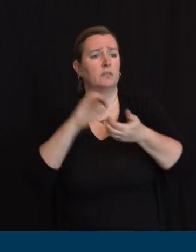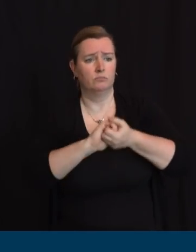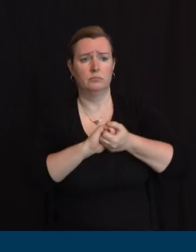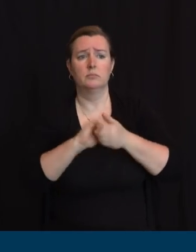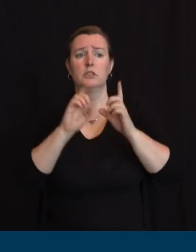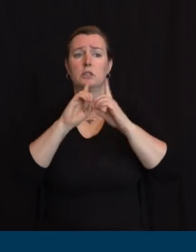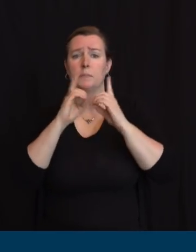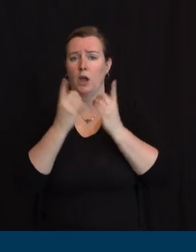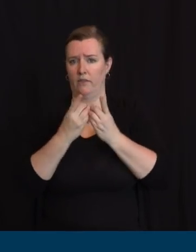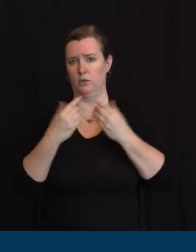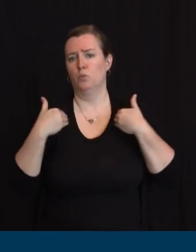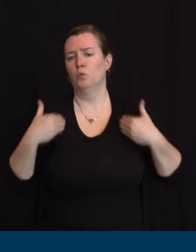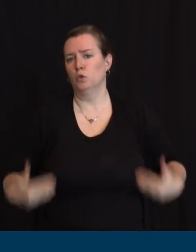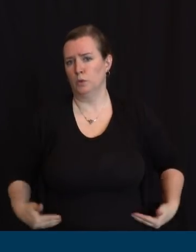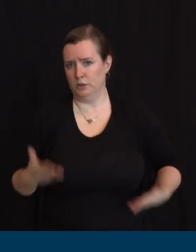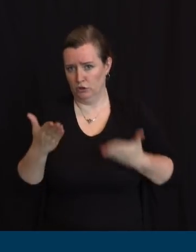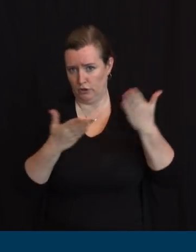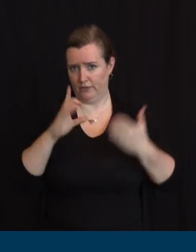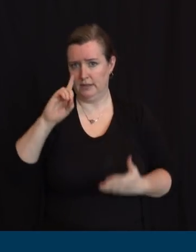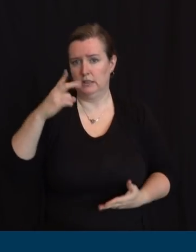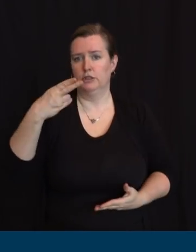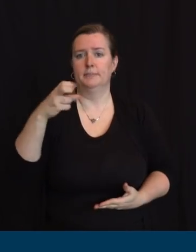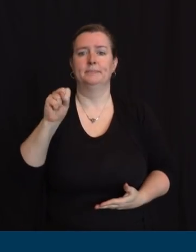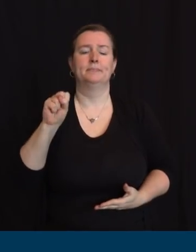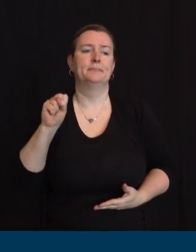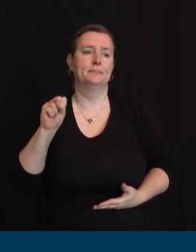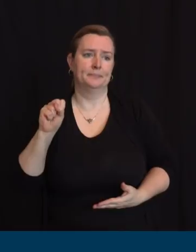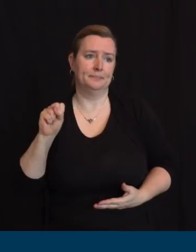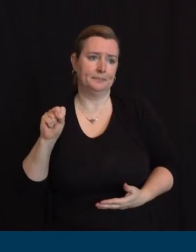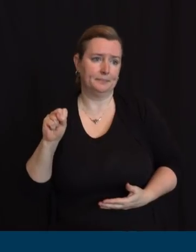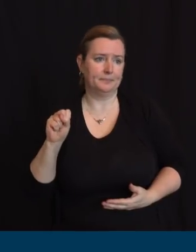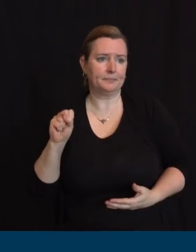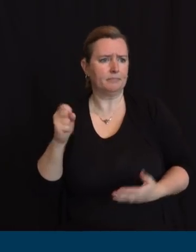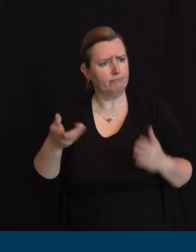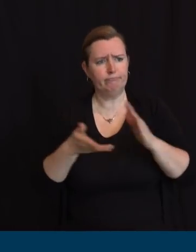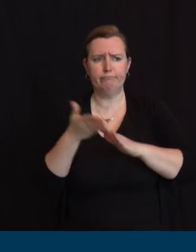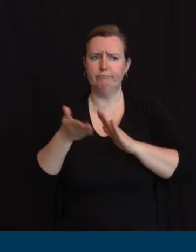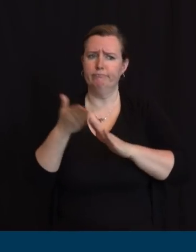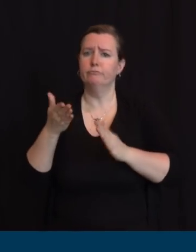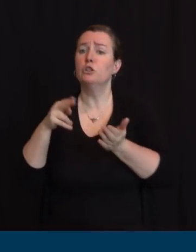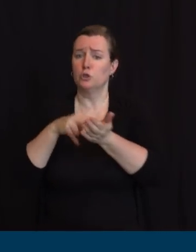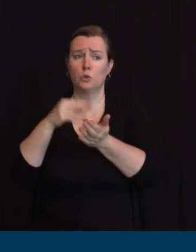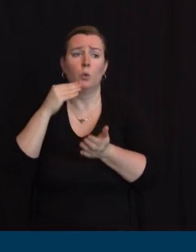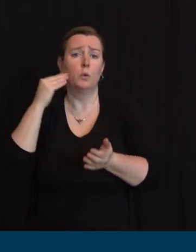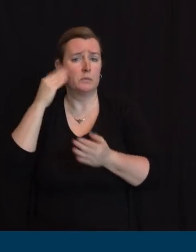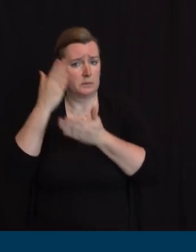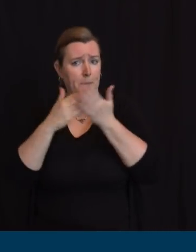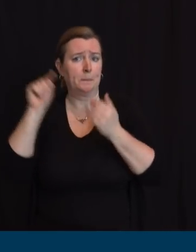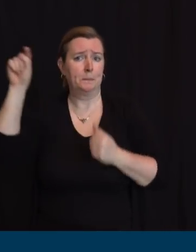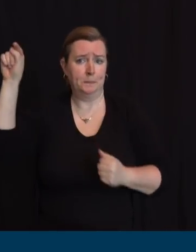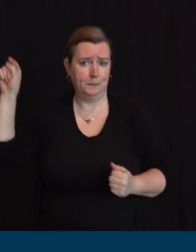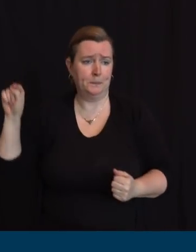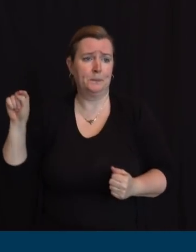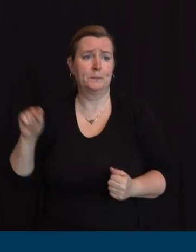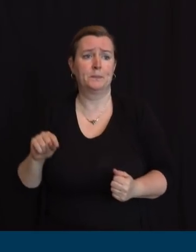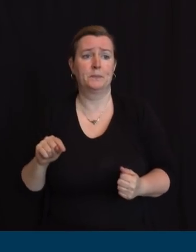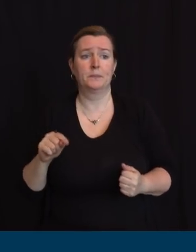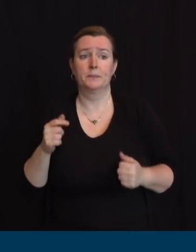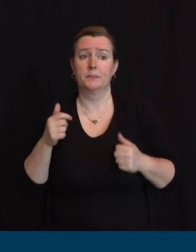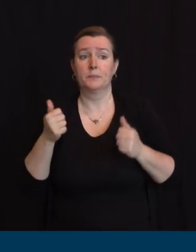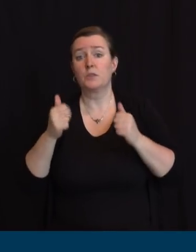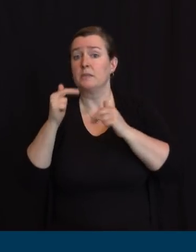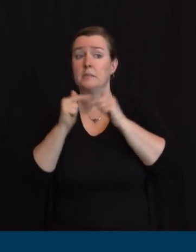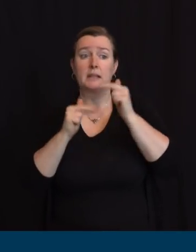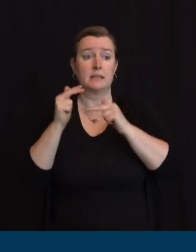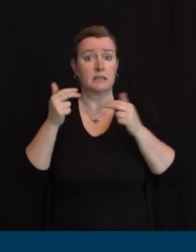facilities that are open and admitting patients and able to maintain infection prevention precautions so that they